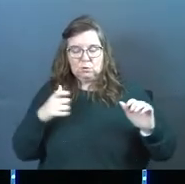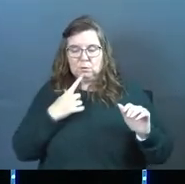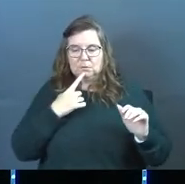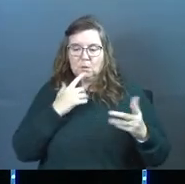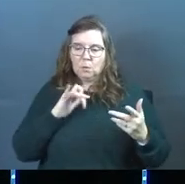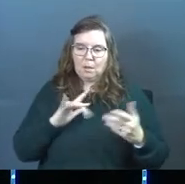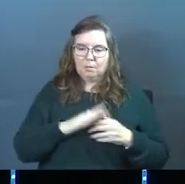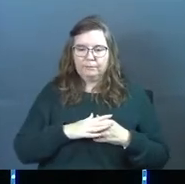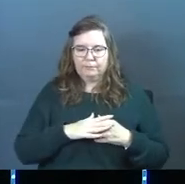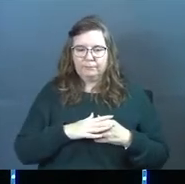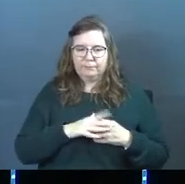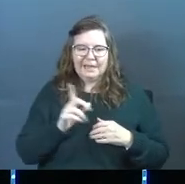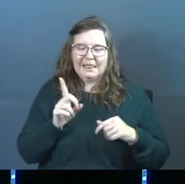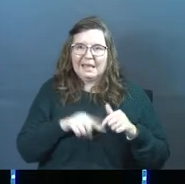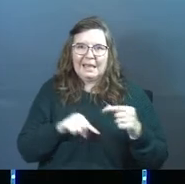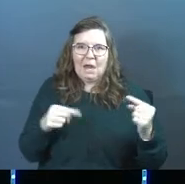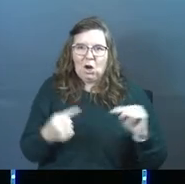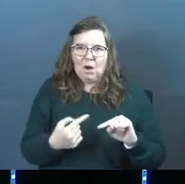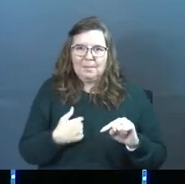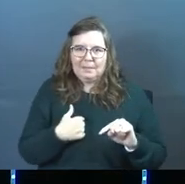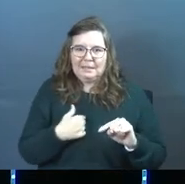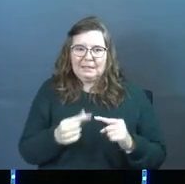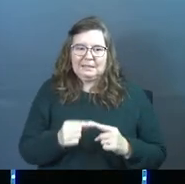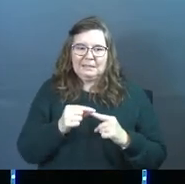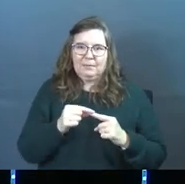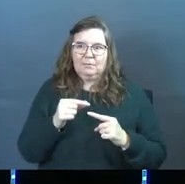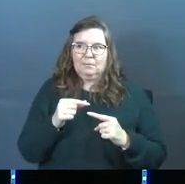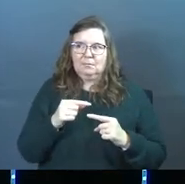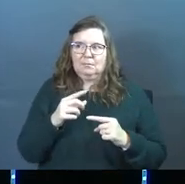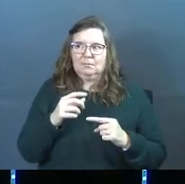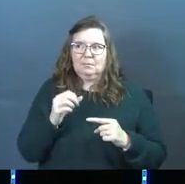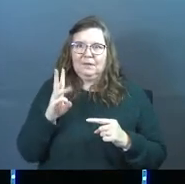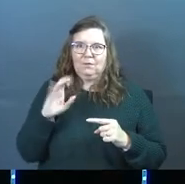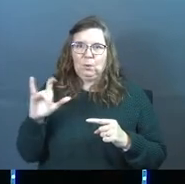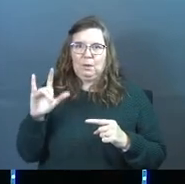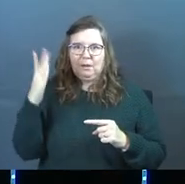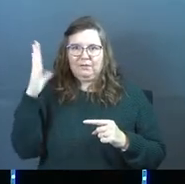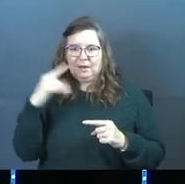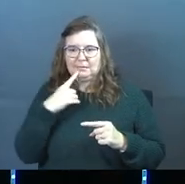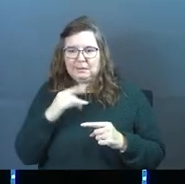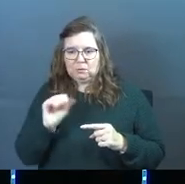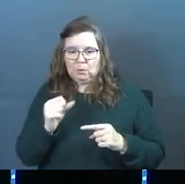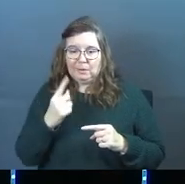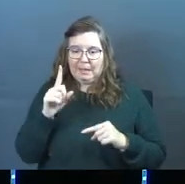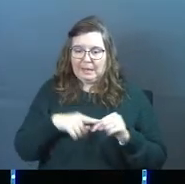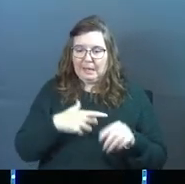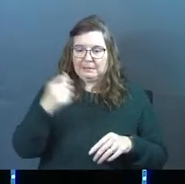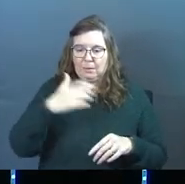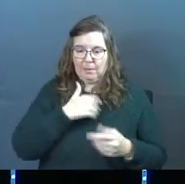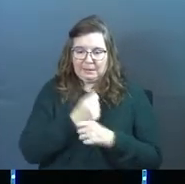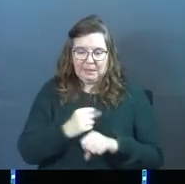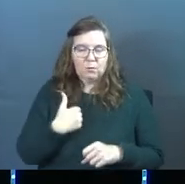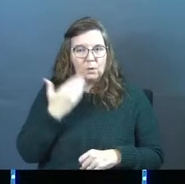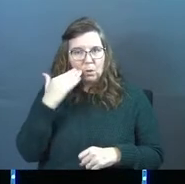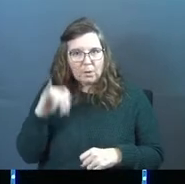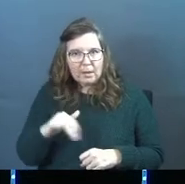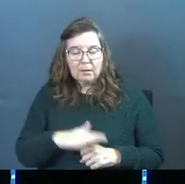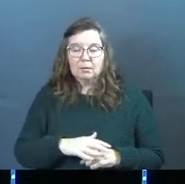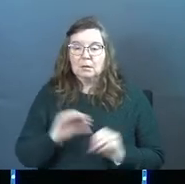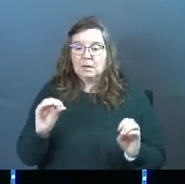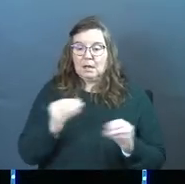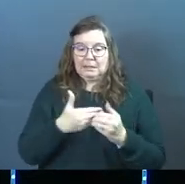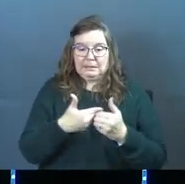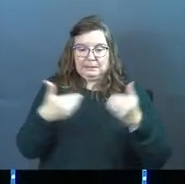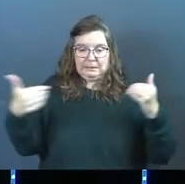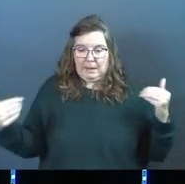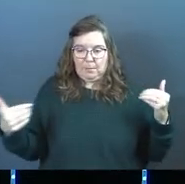well, they can't harm me outside of the will of God. They can't take away my salvation, right? We know that. Nothing